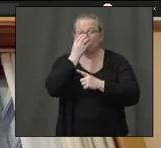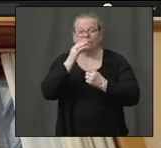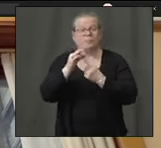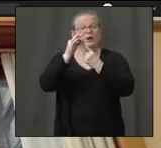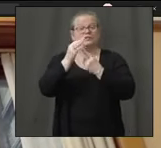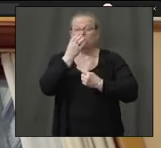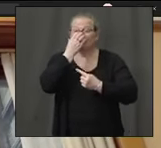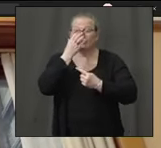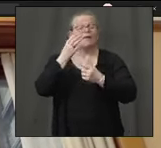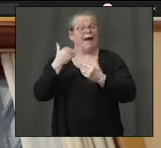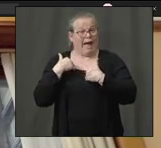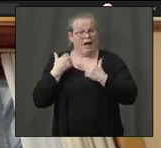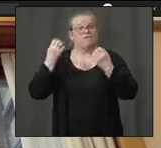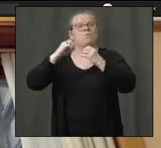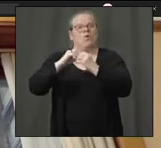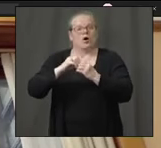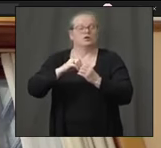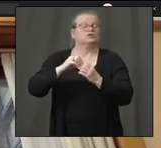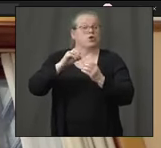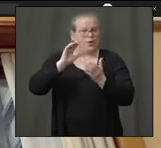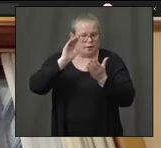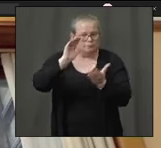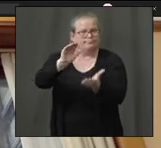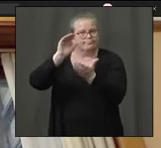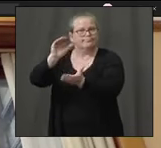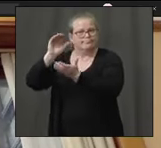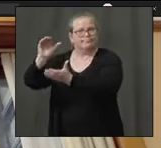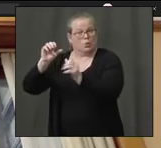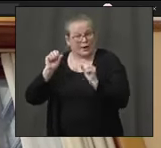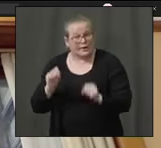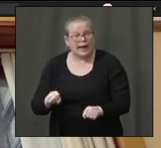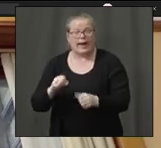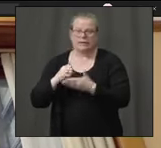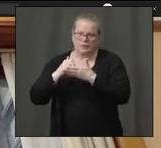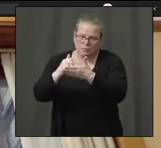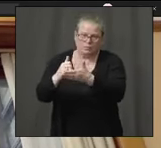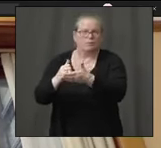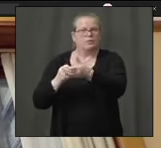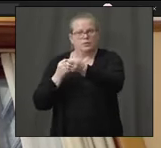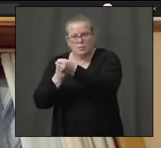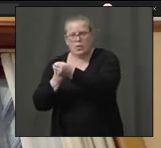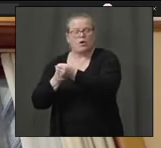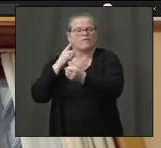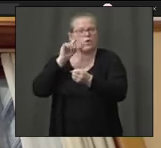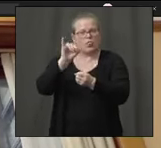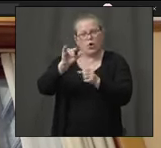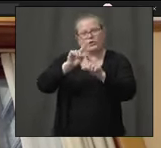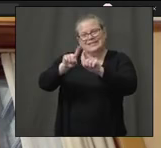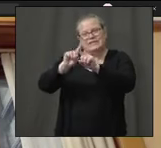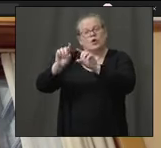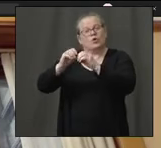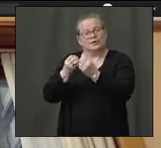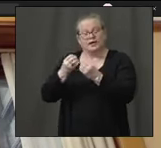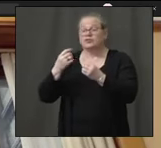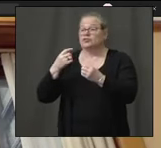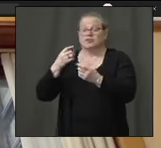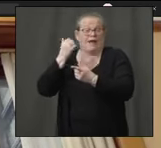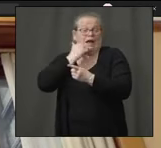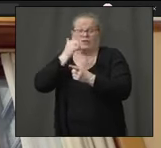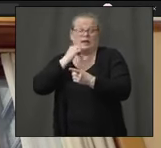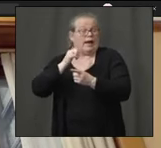And so we do have, you support and mutual aid for those organizations that need help. We're continuing to get deliveries out every day.